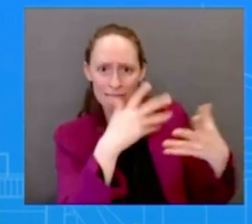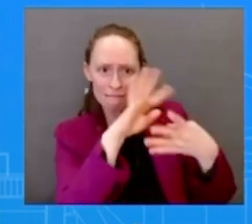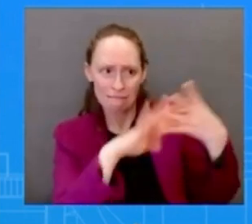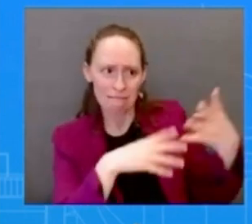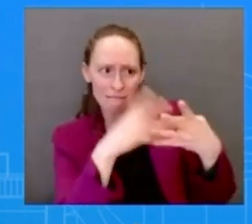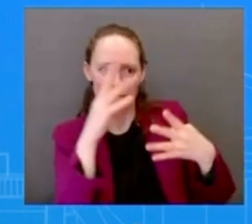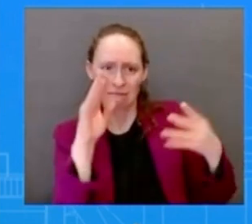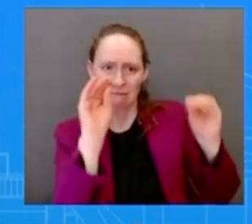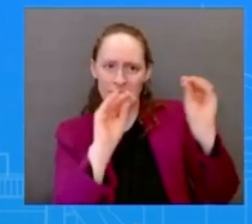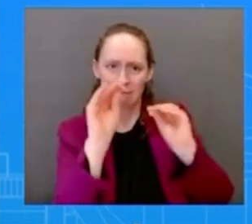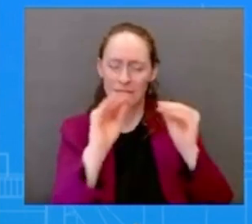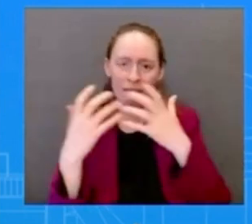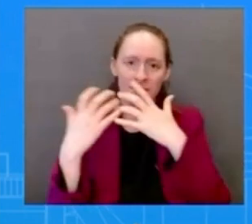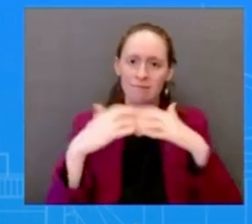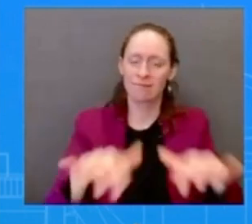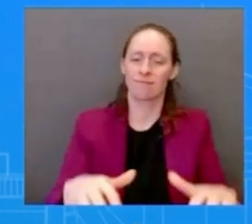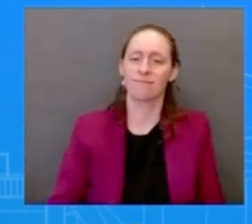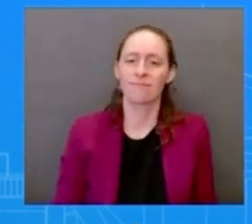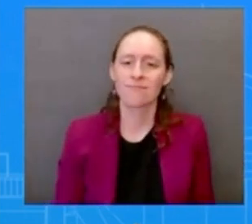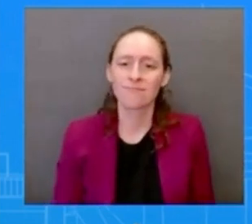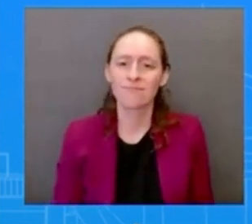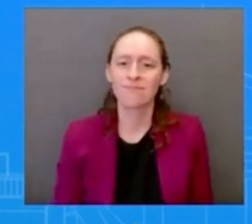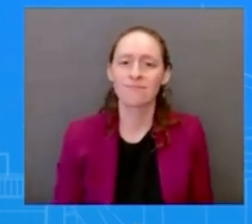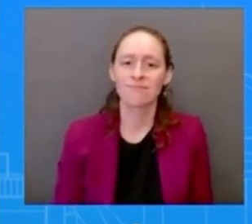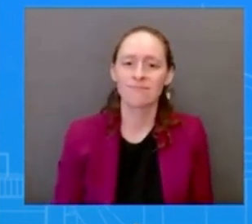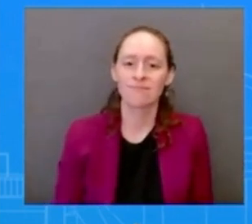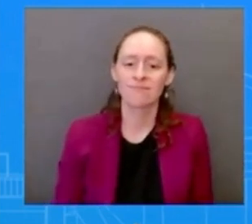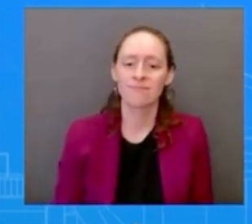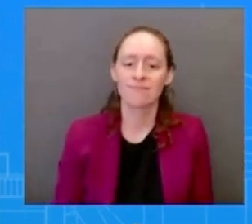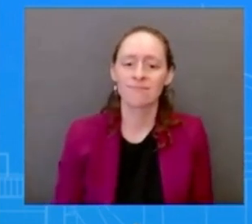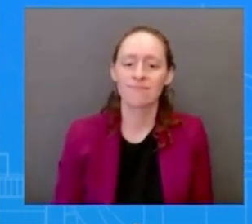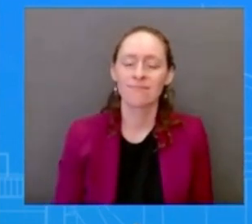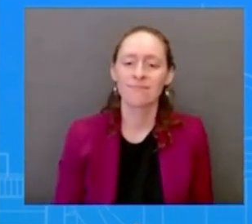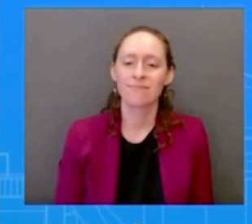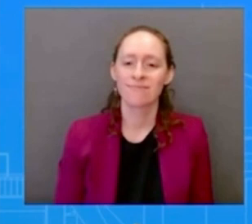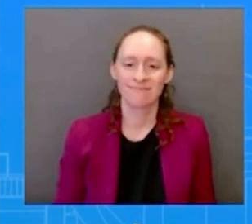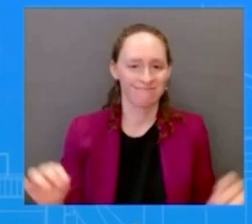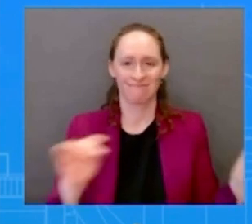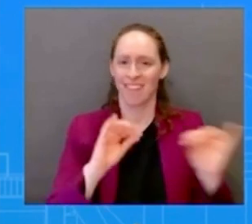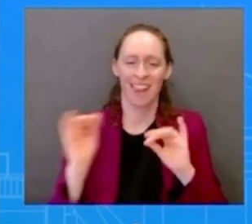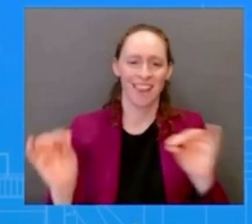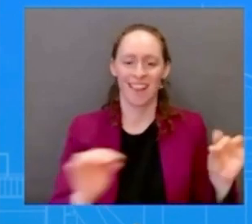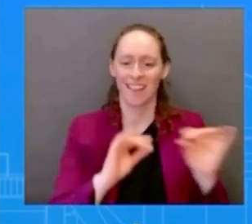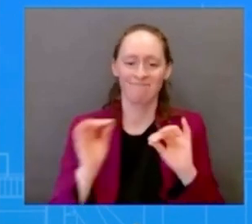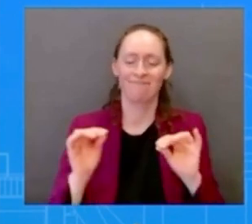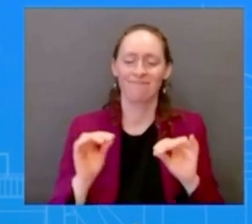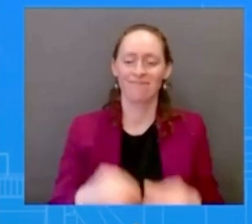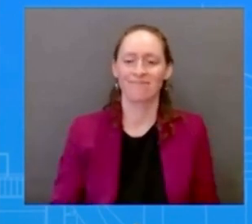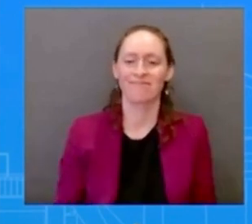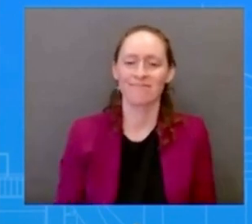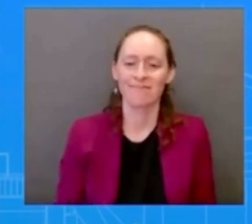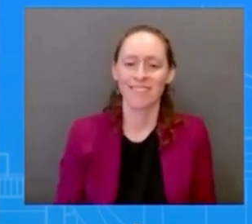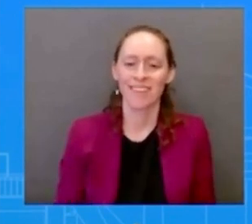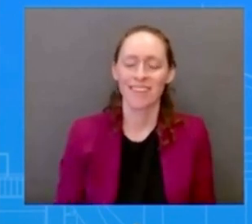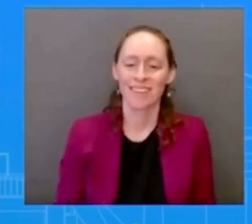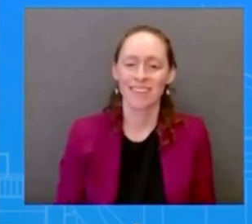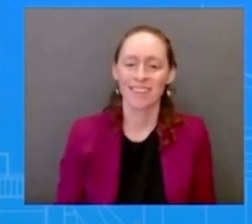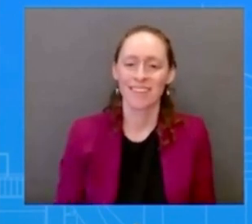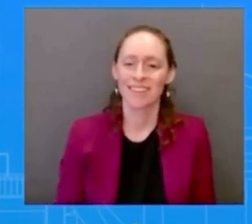it's not here's what